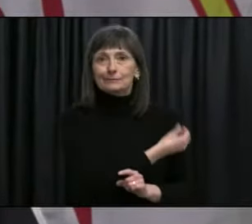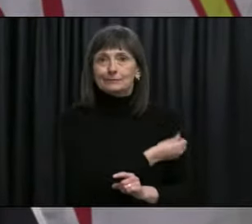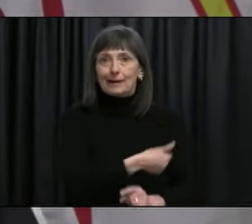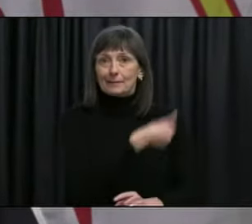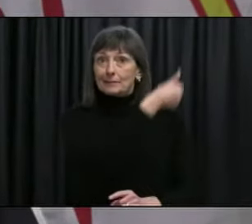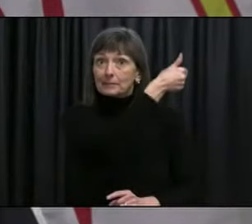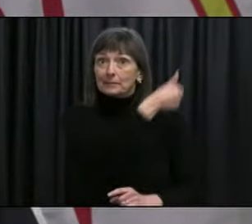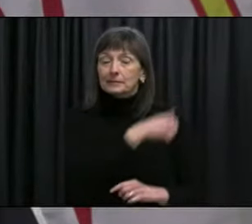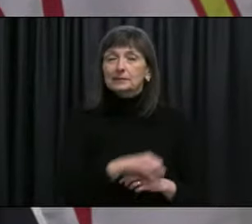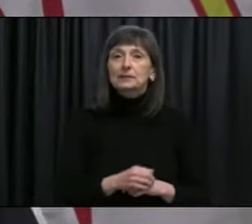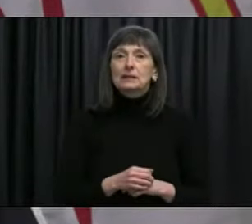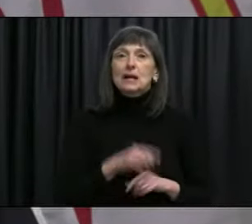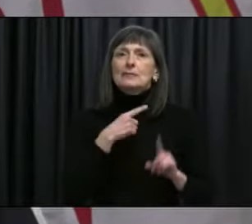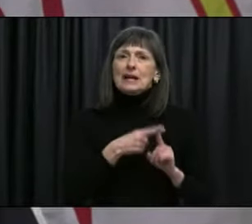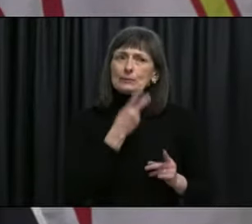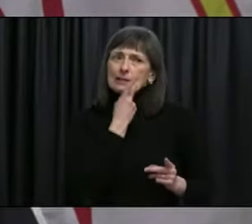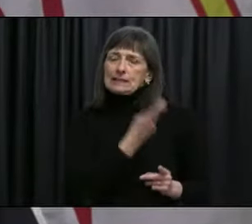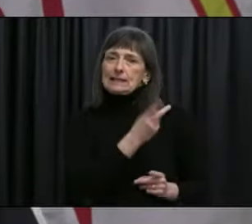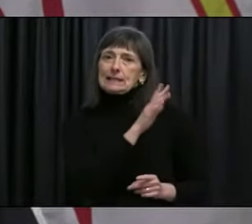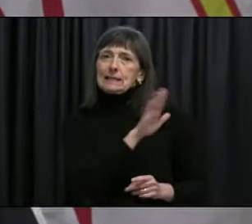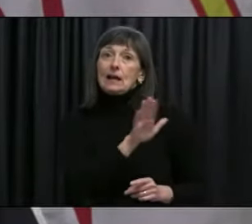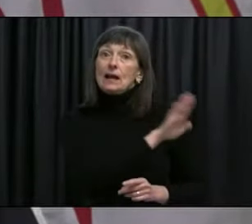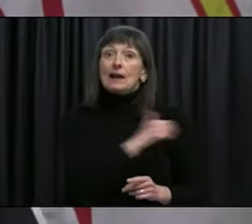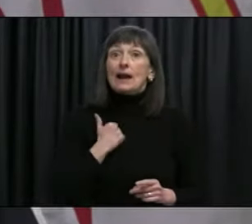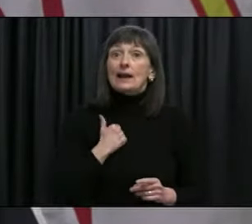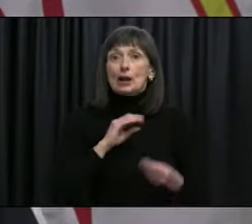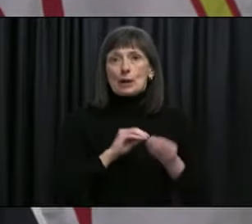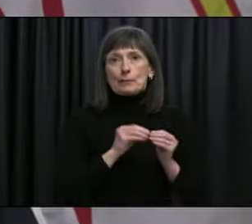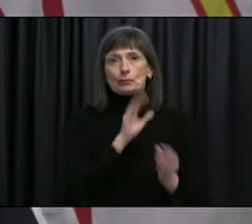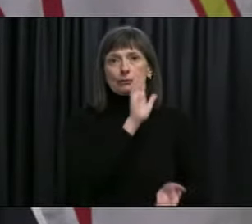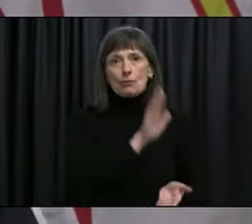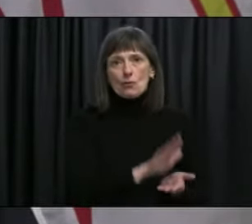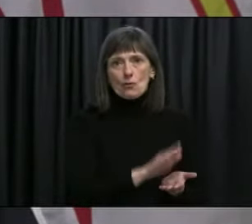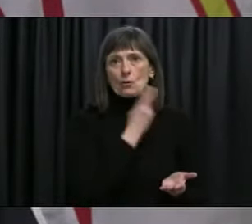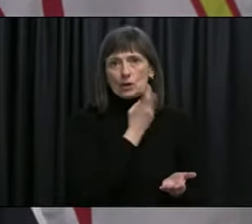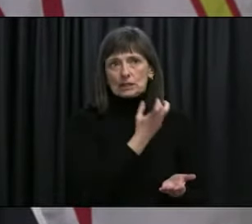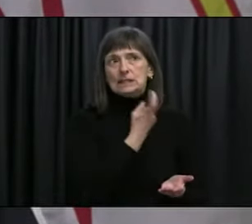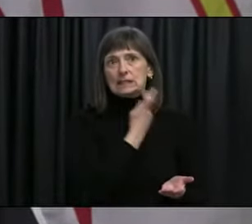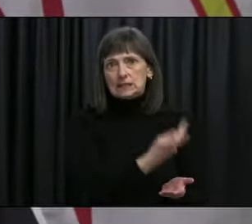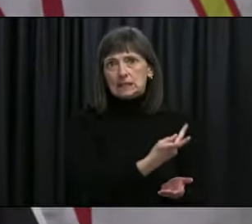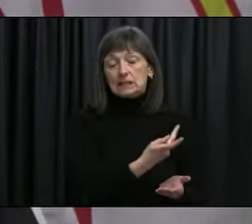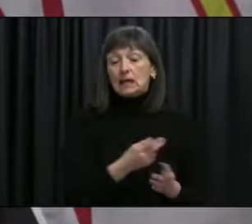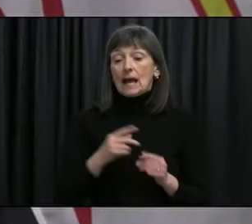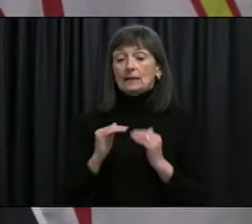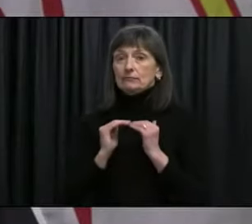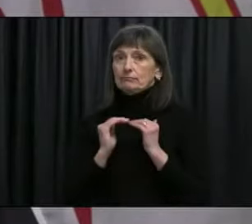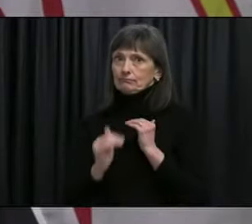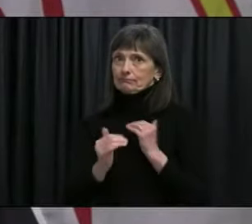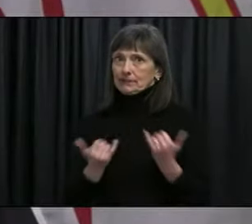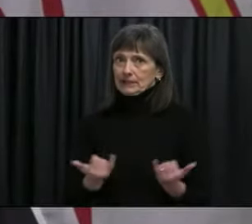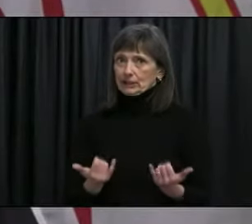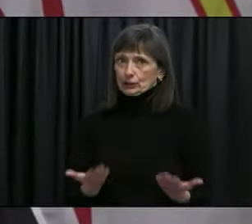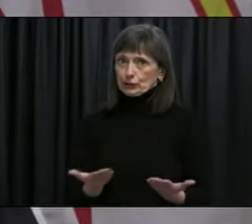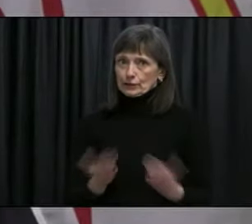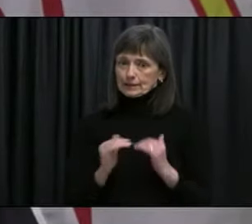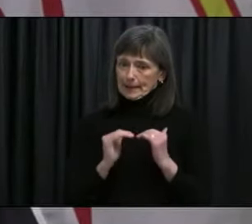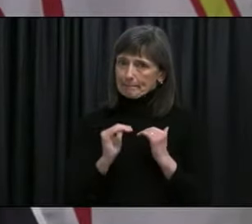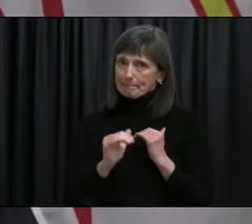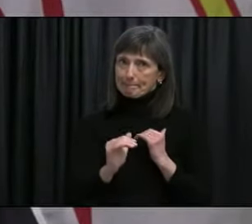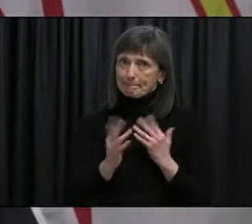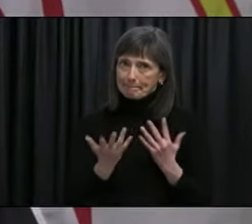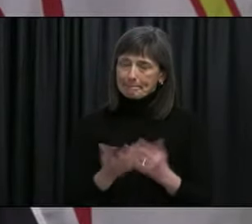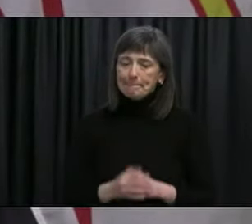rates elsewhere in the country, um, as well as, uh, maintaining our own rates, um, at a low level. So,